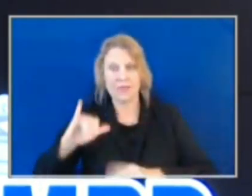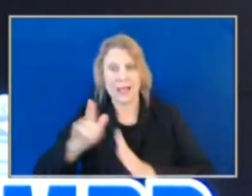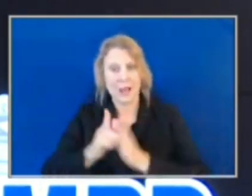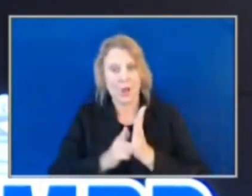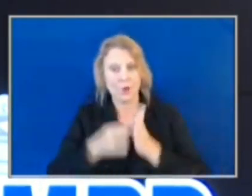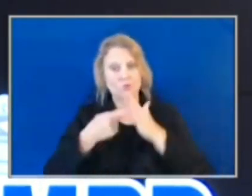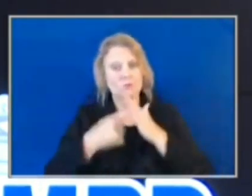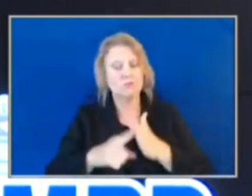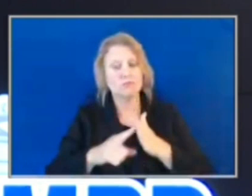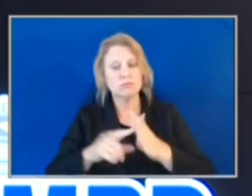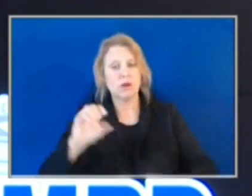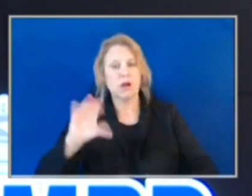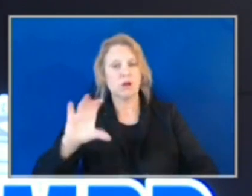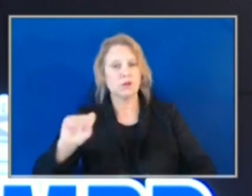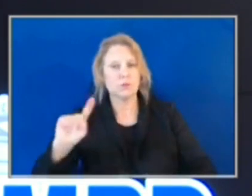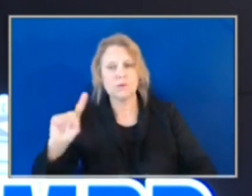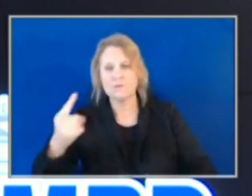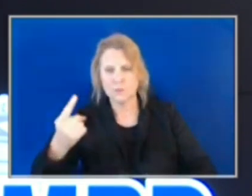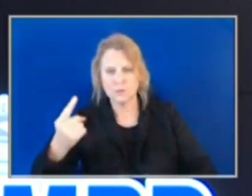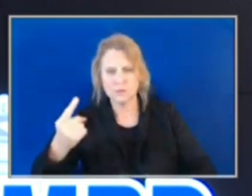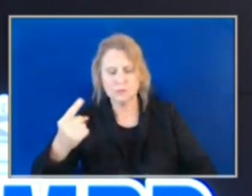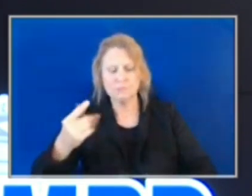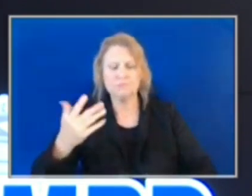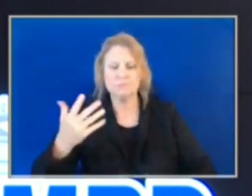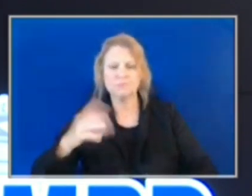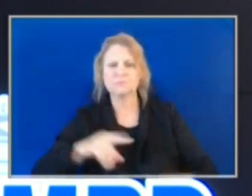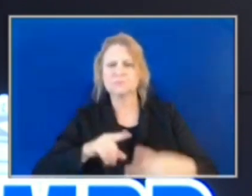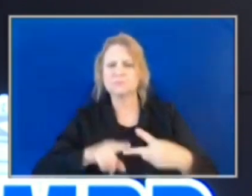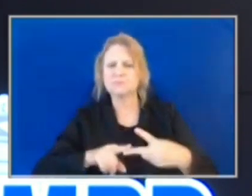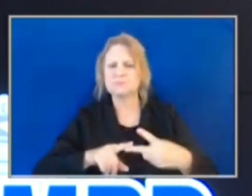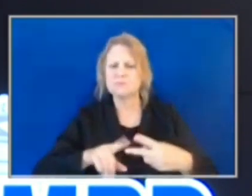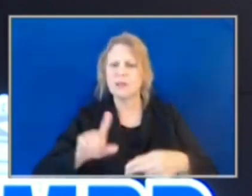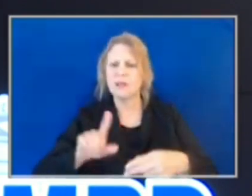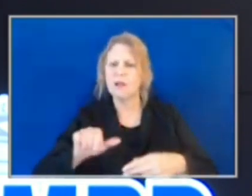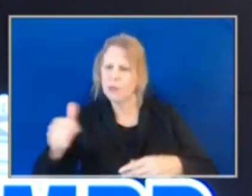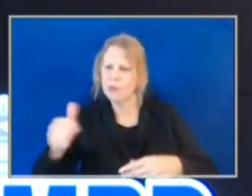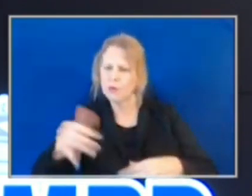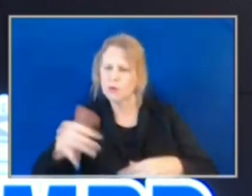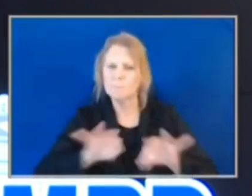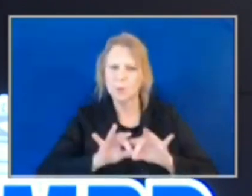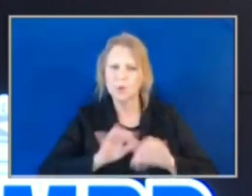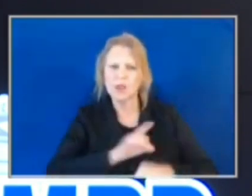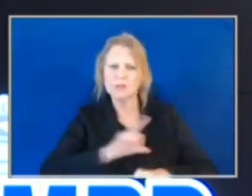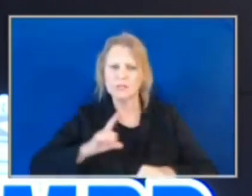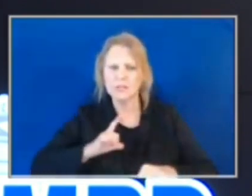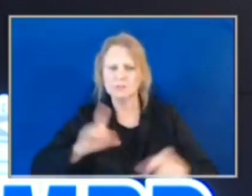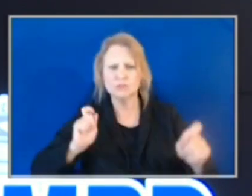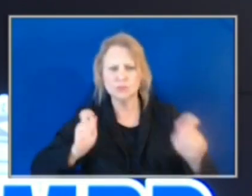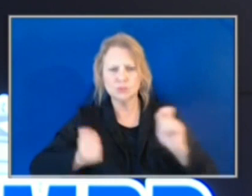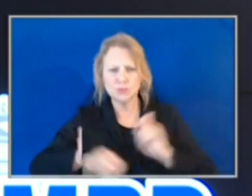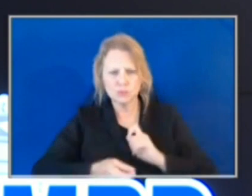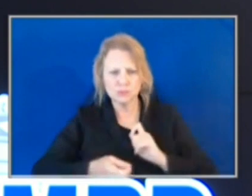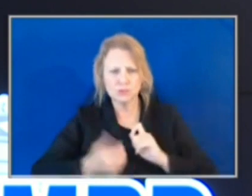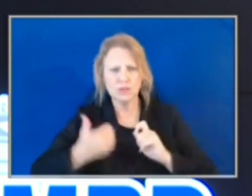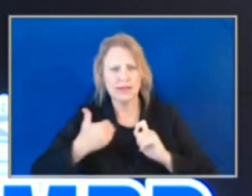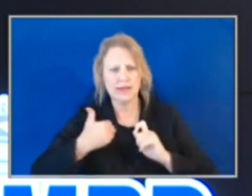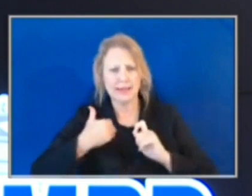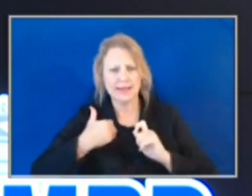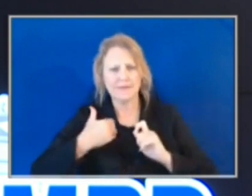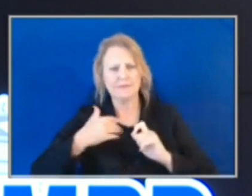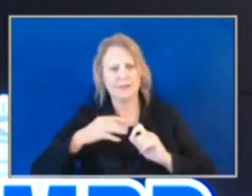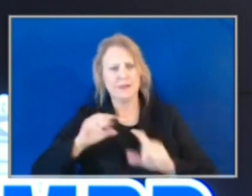1st. But there's been some other important legislative changes in North Carolina recently that's going to have an impact on law enforcement statewide.